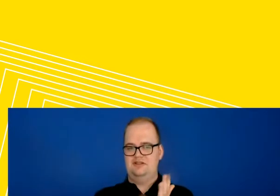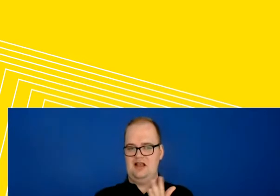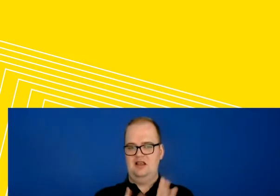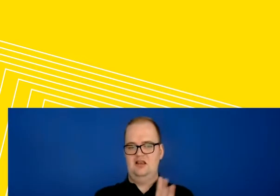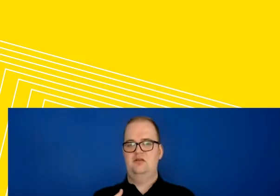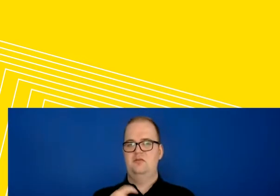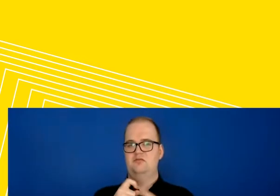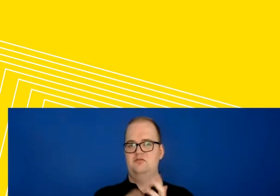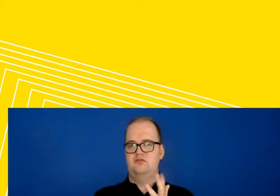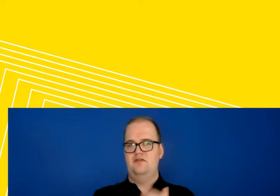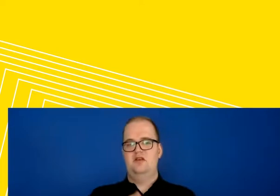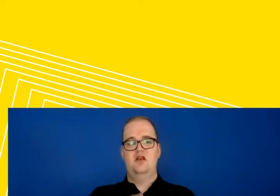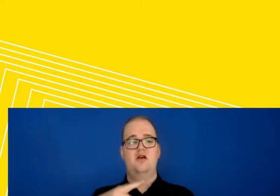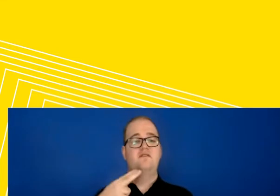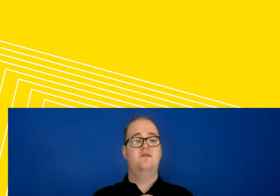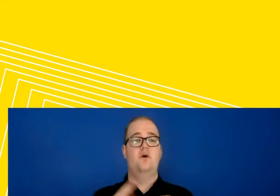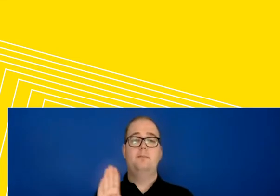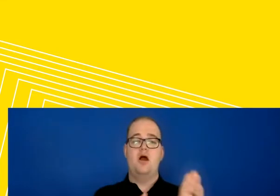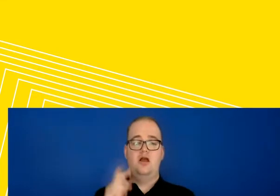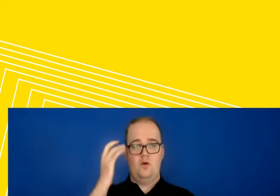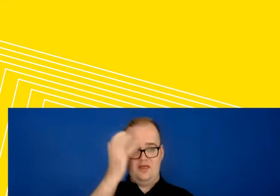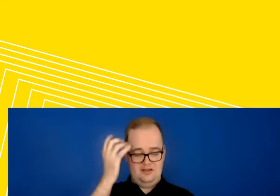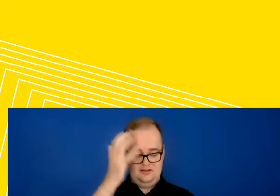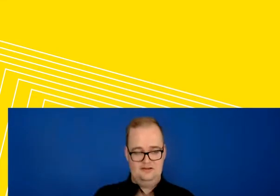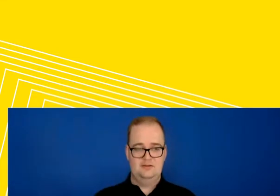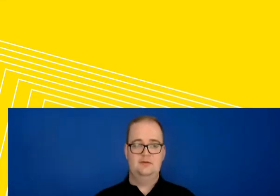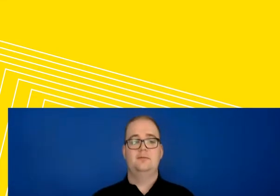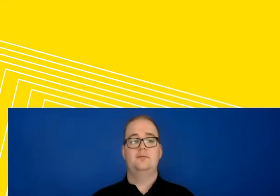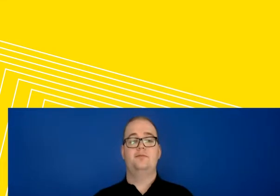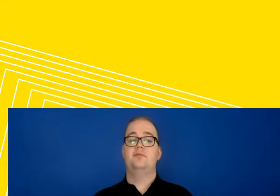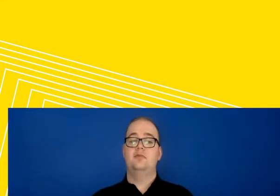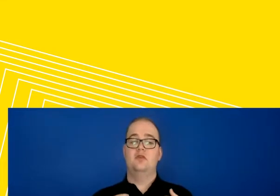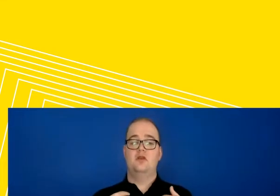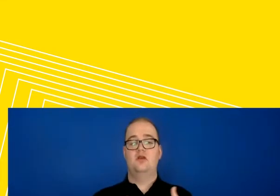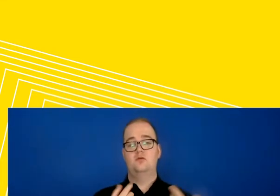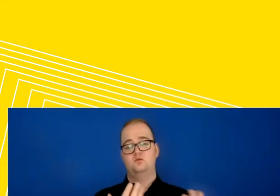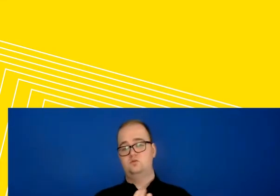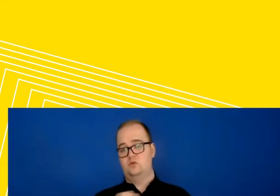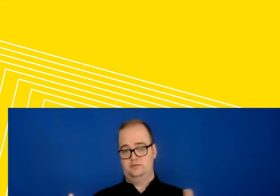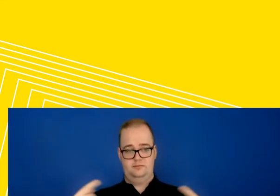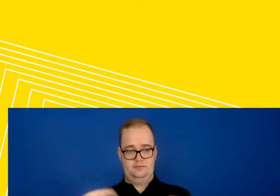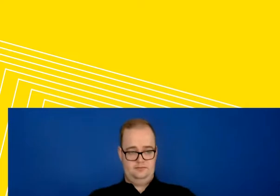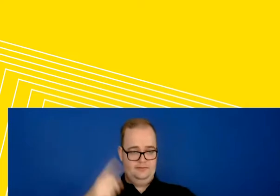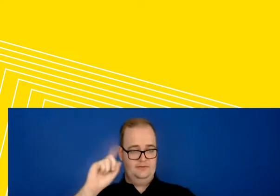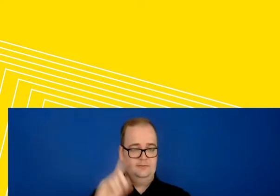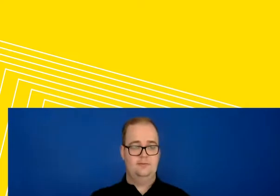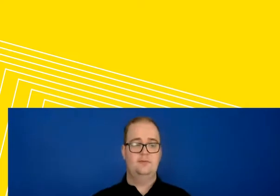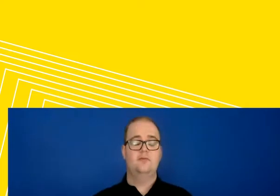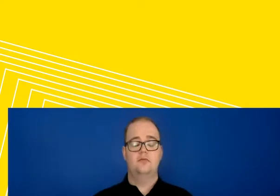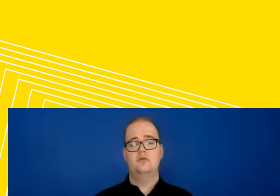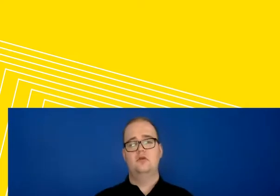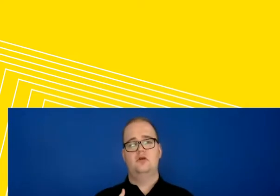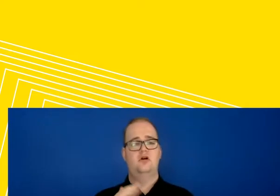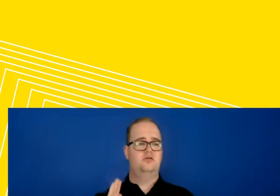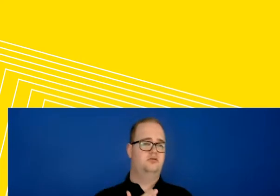Innovation Institute at UNSW and I'm welcoming you here today. And I'd like, first of all, to